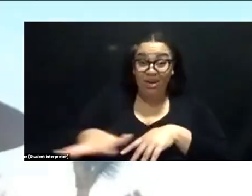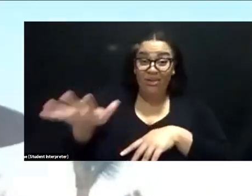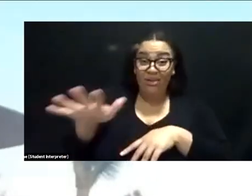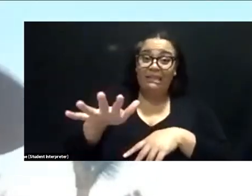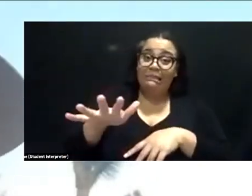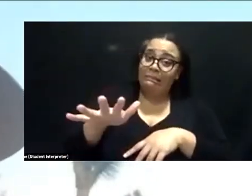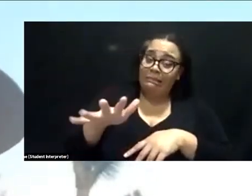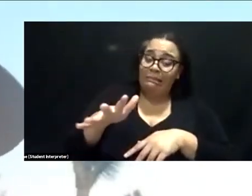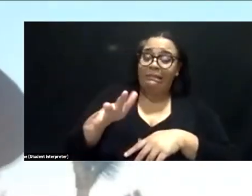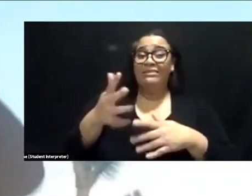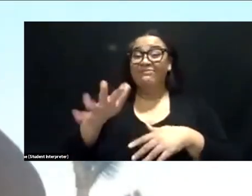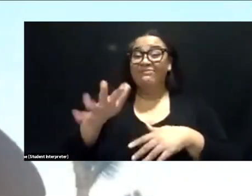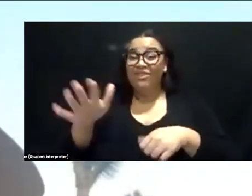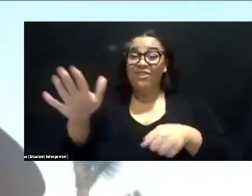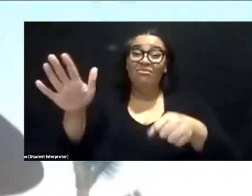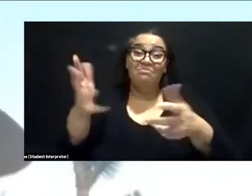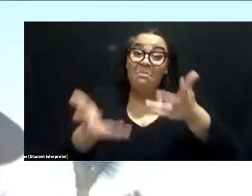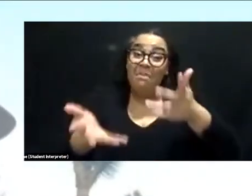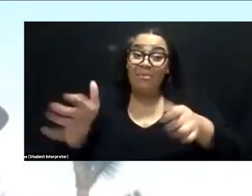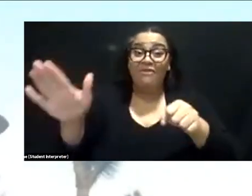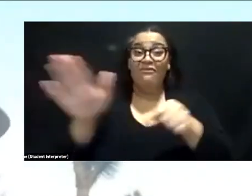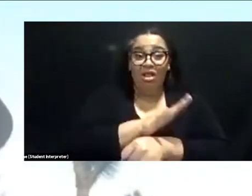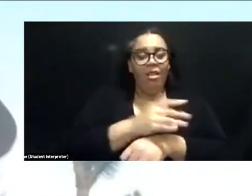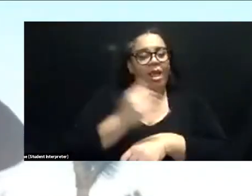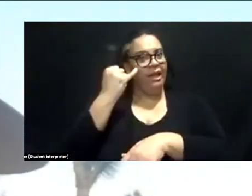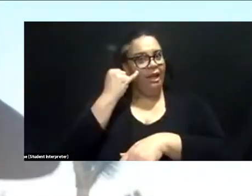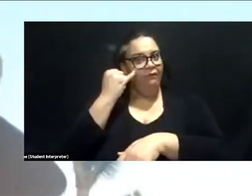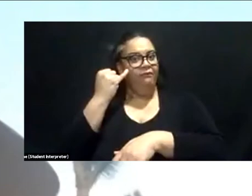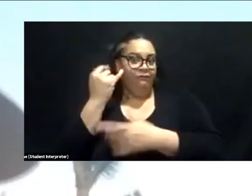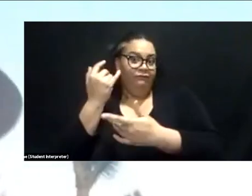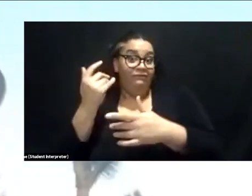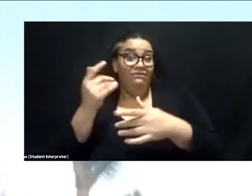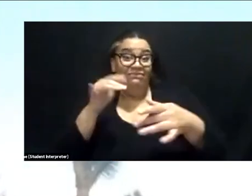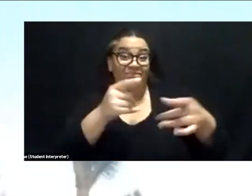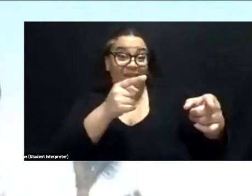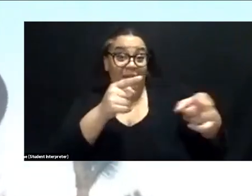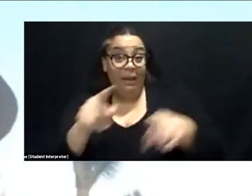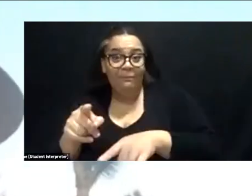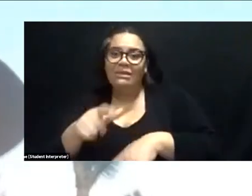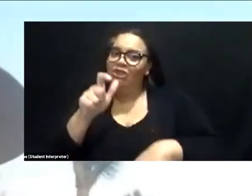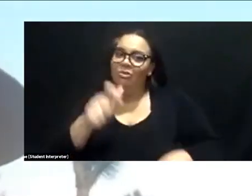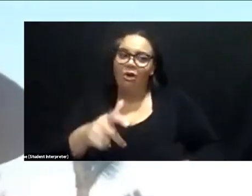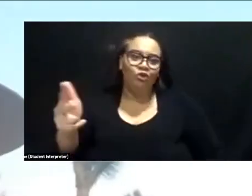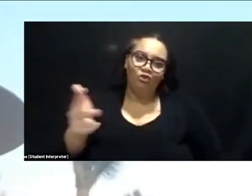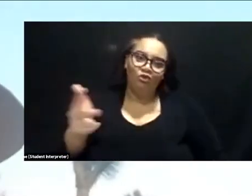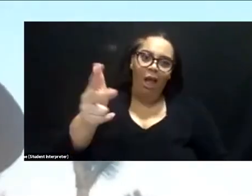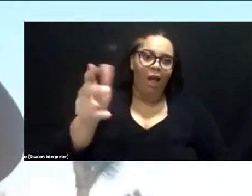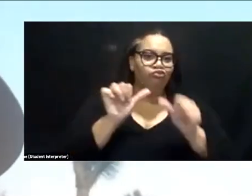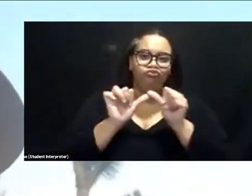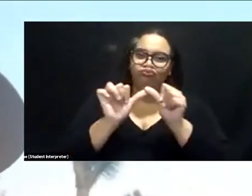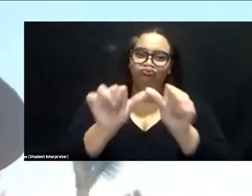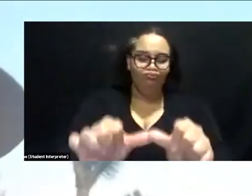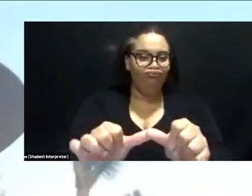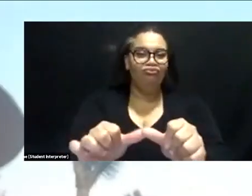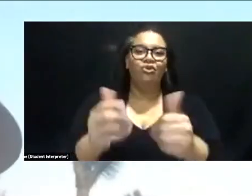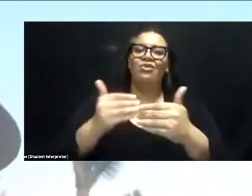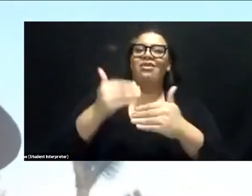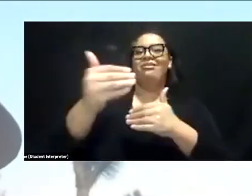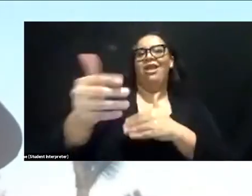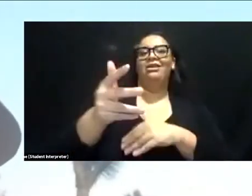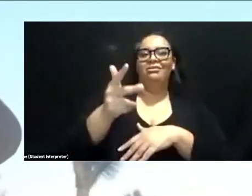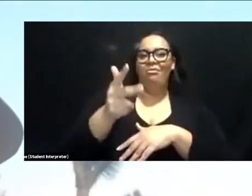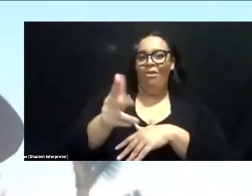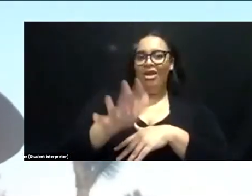full. And if you encounter a full parking area, of course, we all know you just have to drive on to the next parking area. There's a lot of